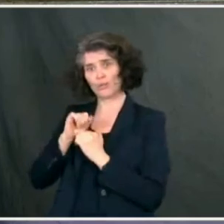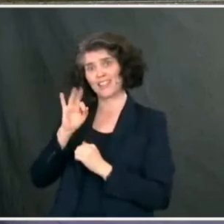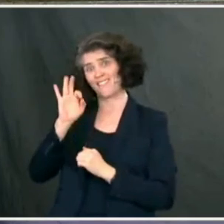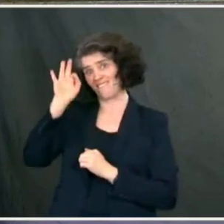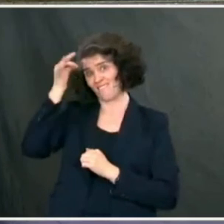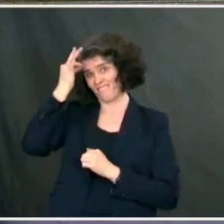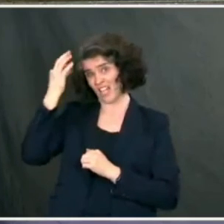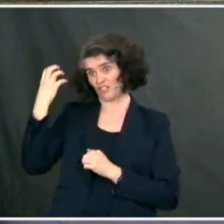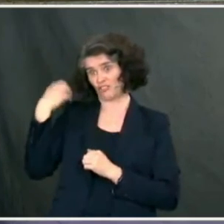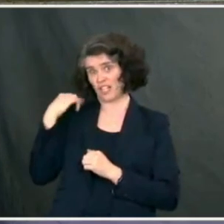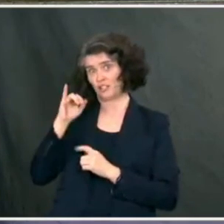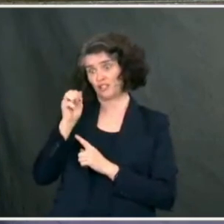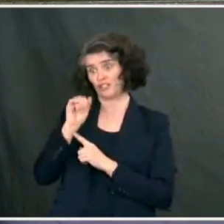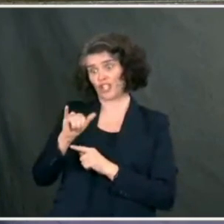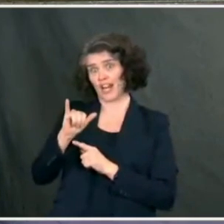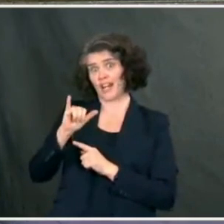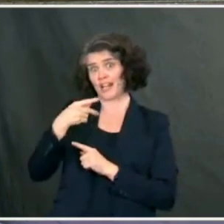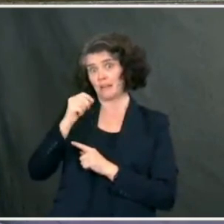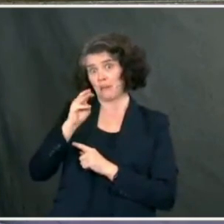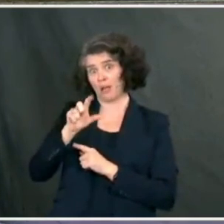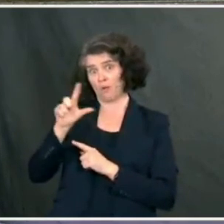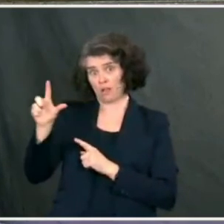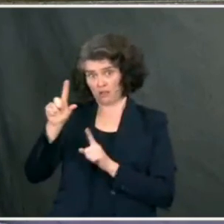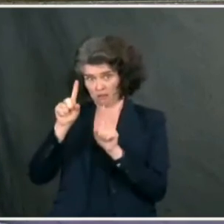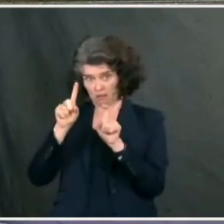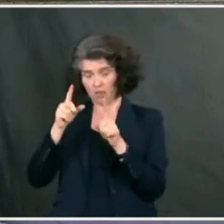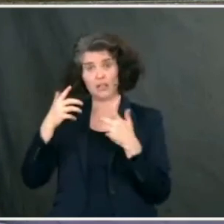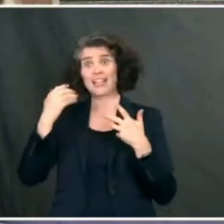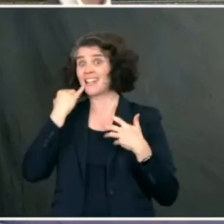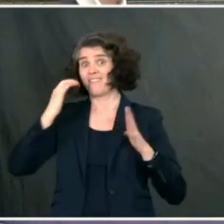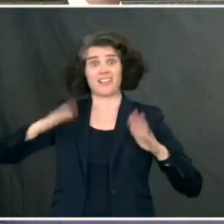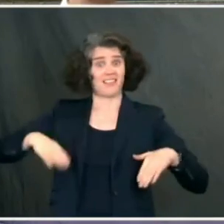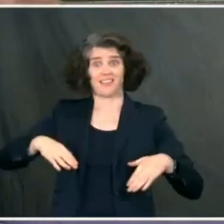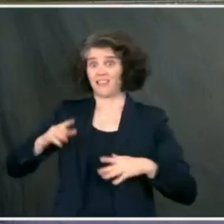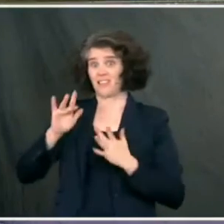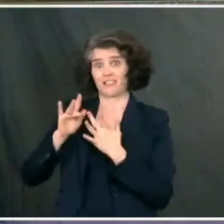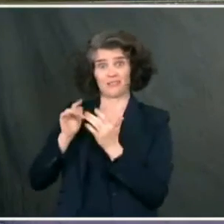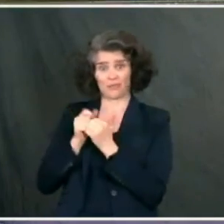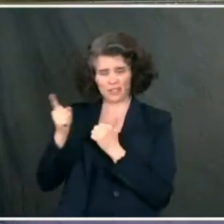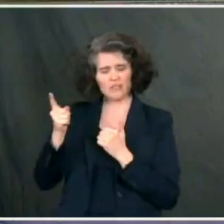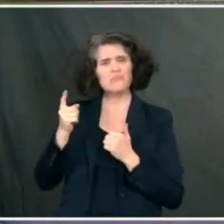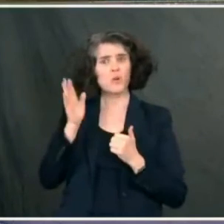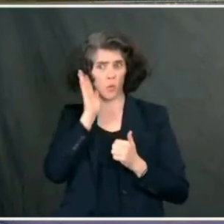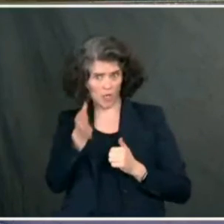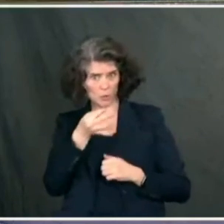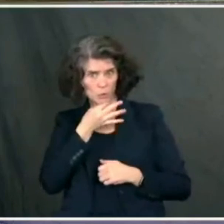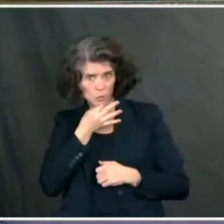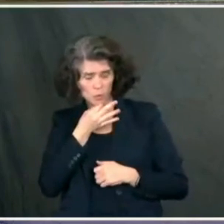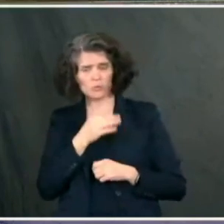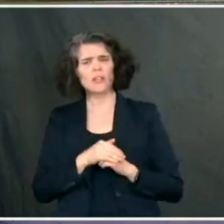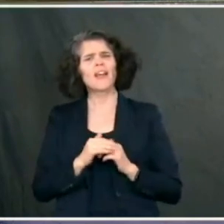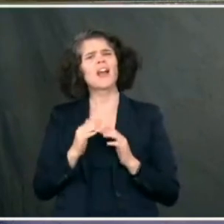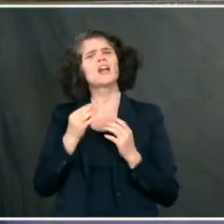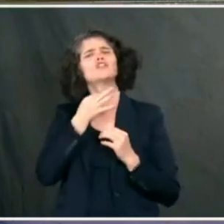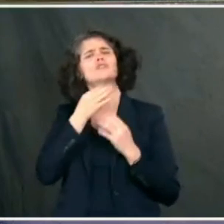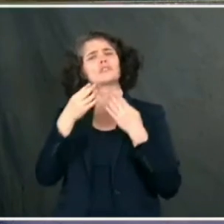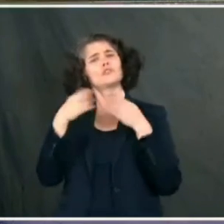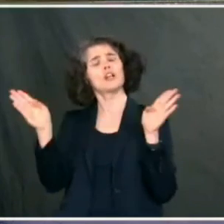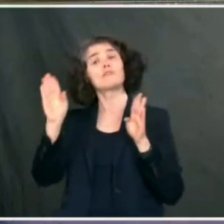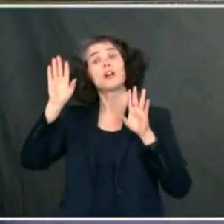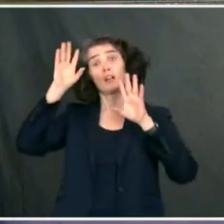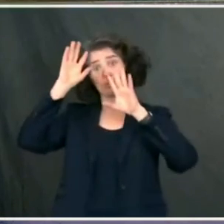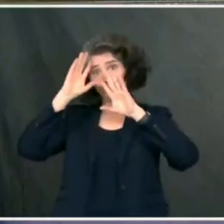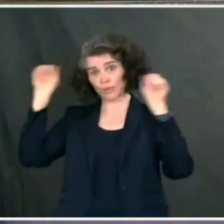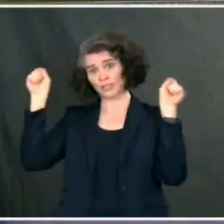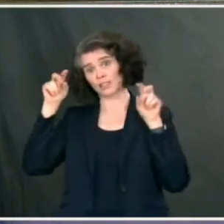if he hasn't? Does he have any plans on speaking to him at any point in the near future? And generally speaking, how does the president view the